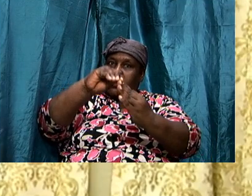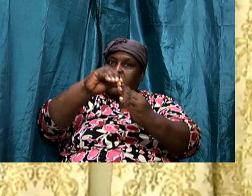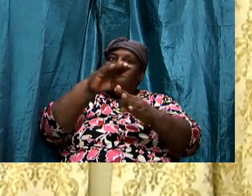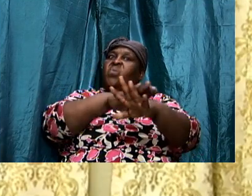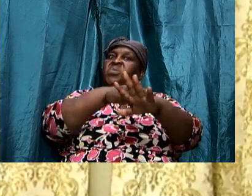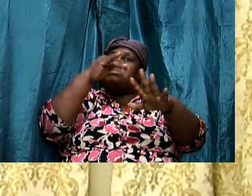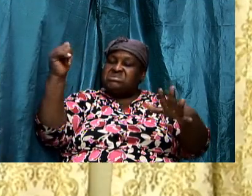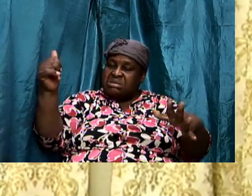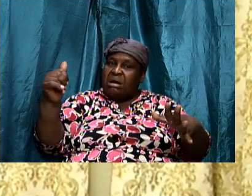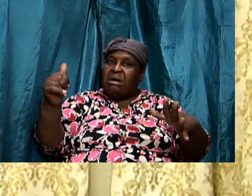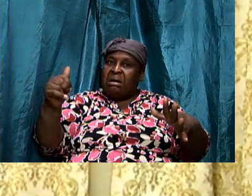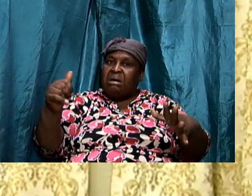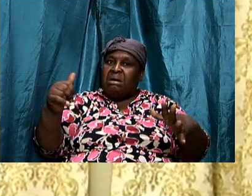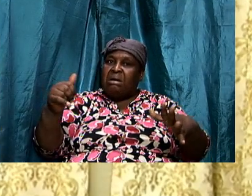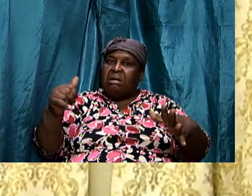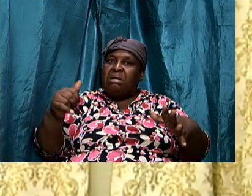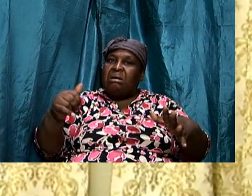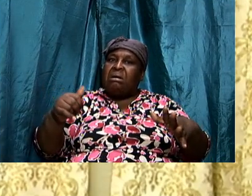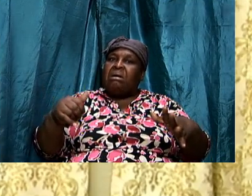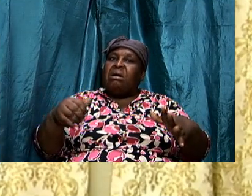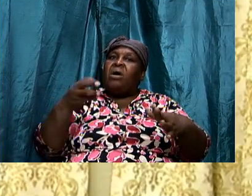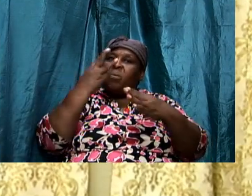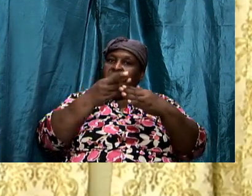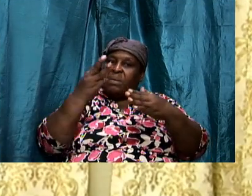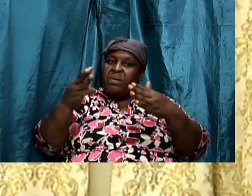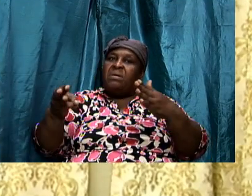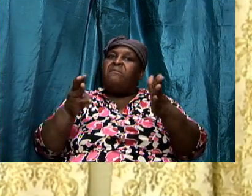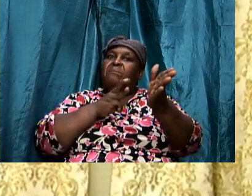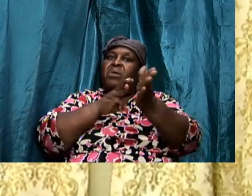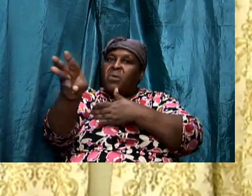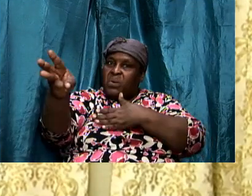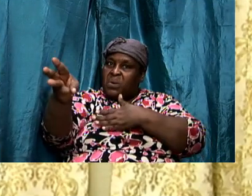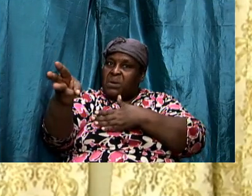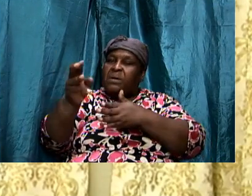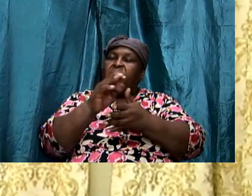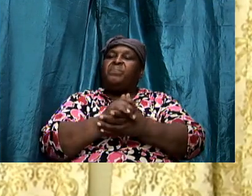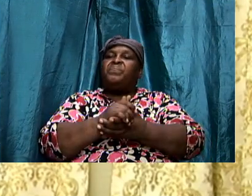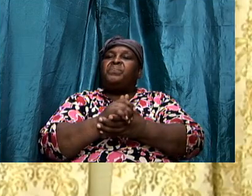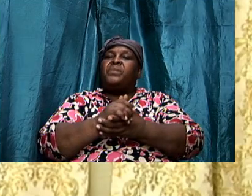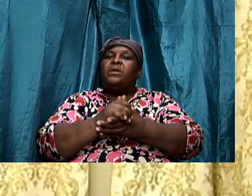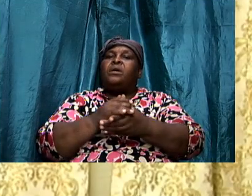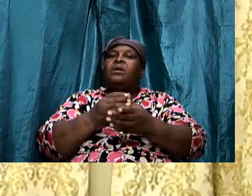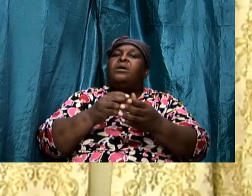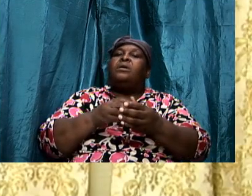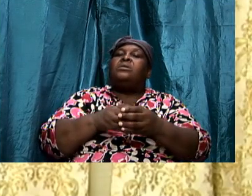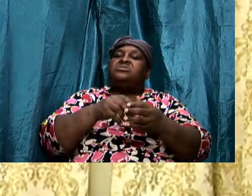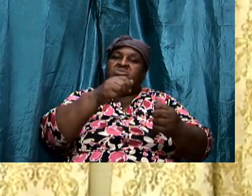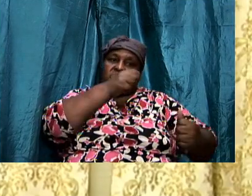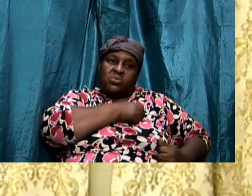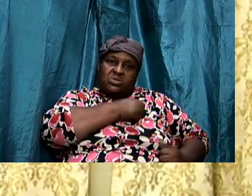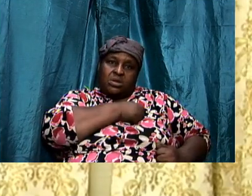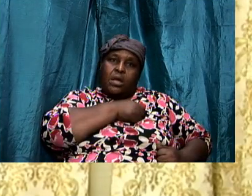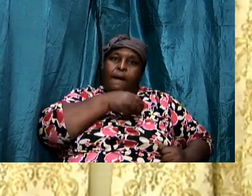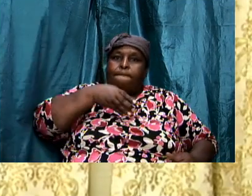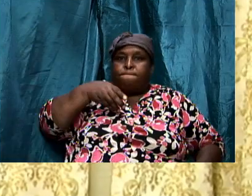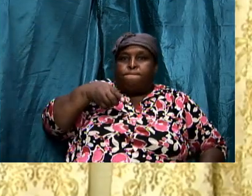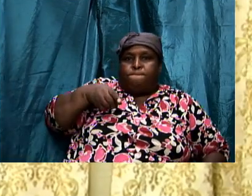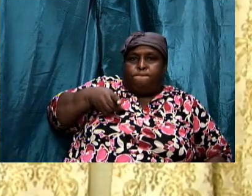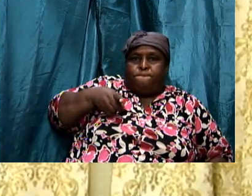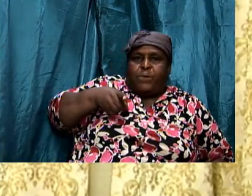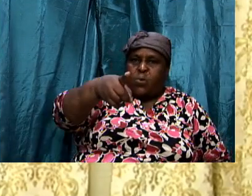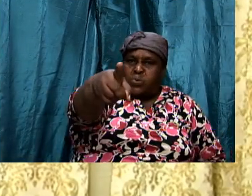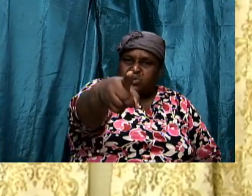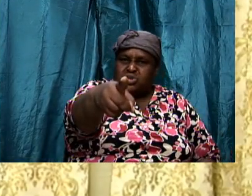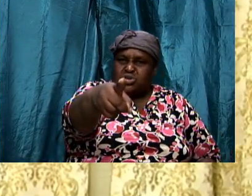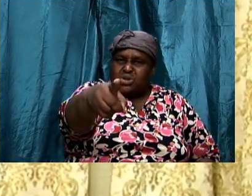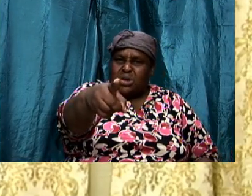a brutal weapon. What they did, they pushed it inside of the enemy. But because it was